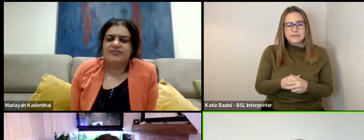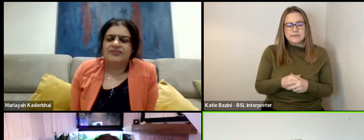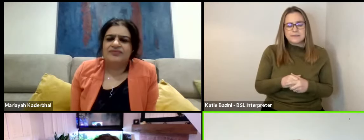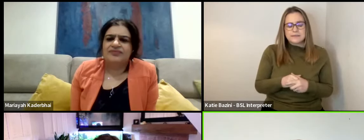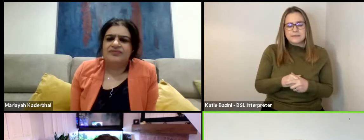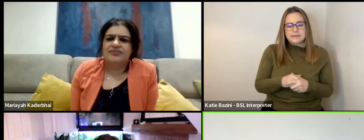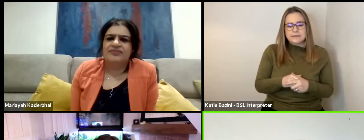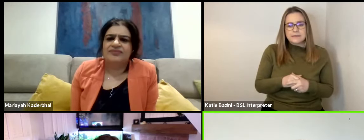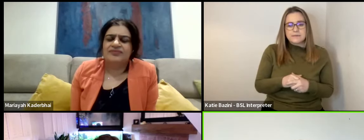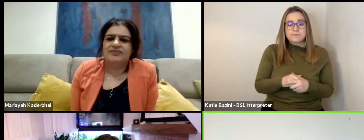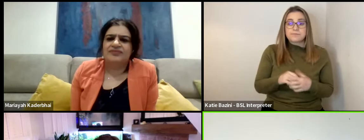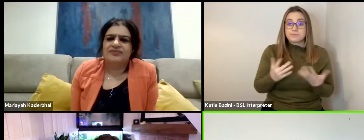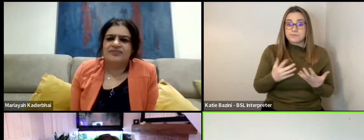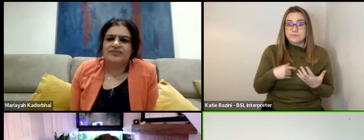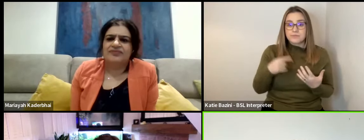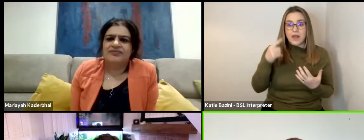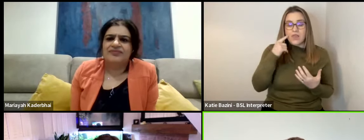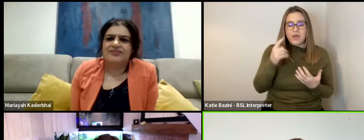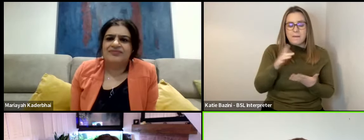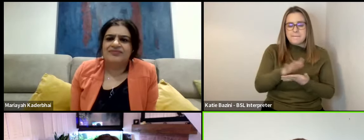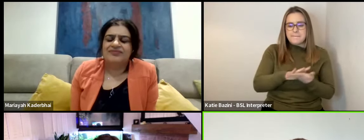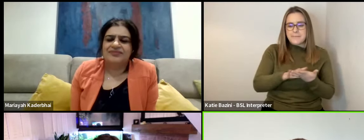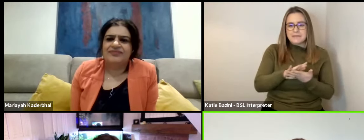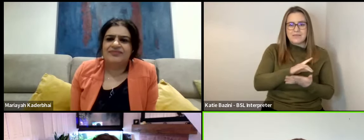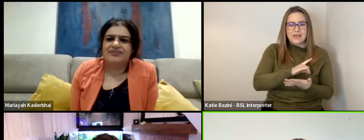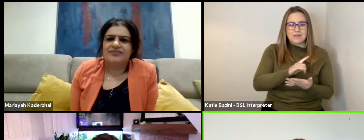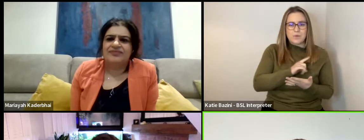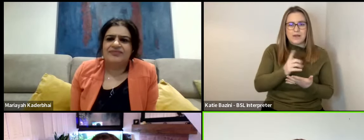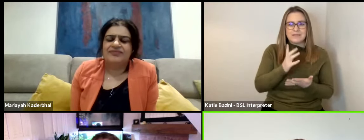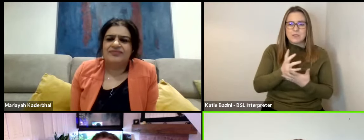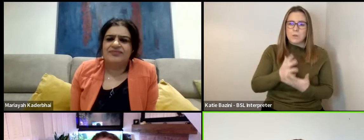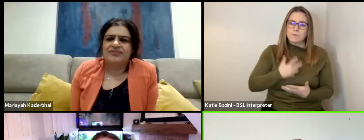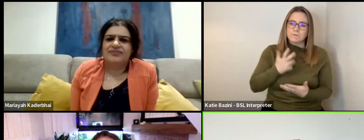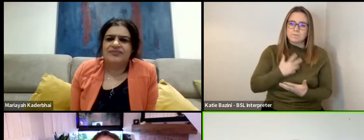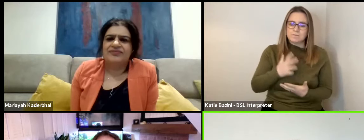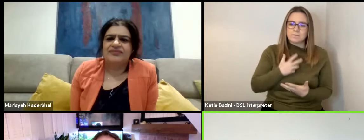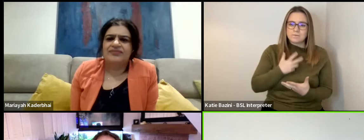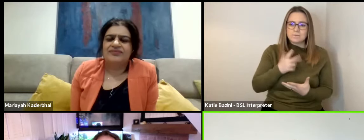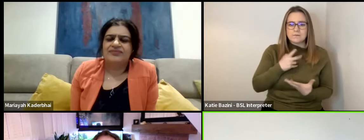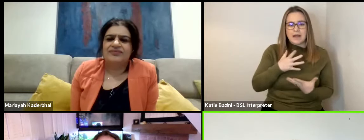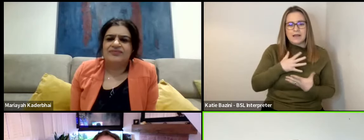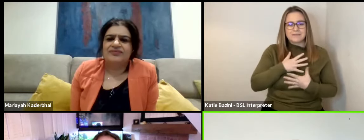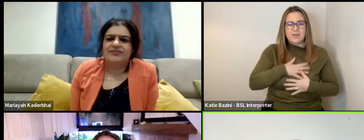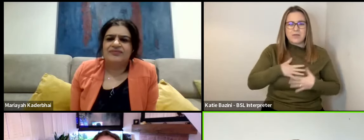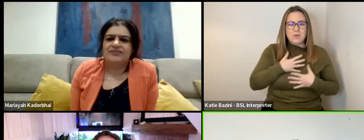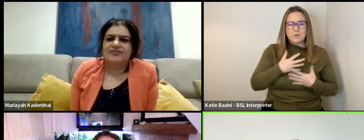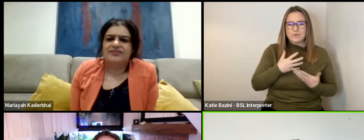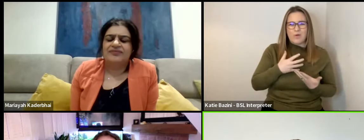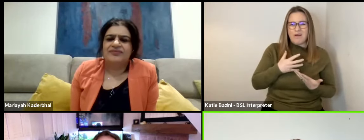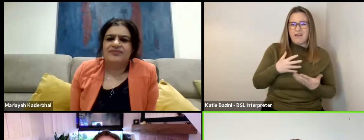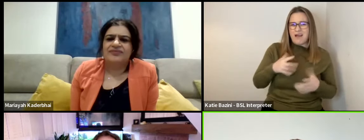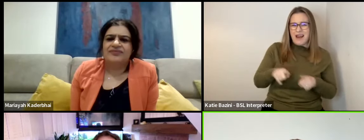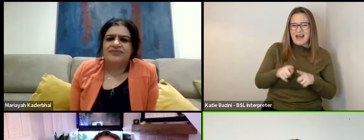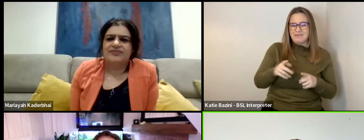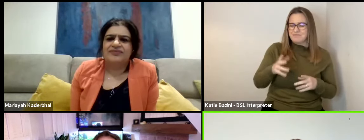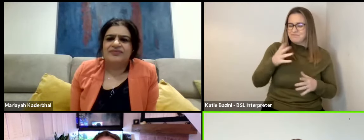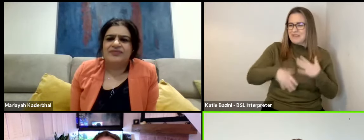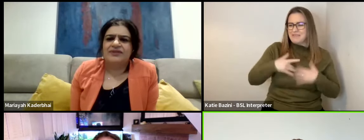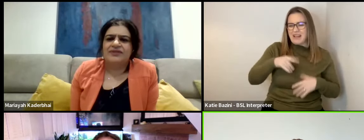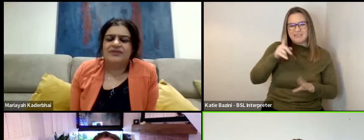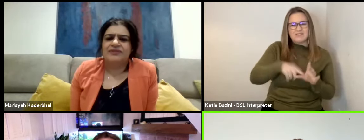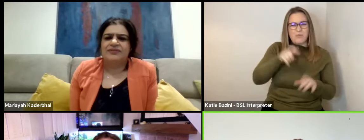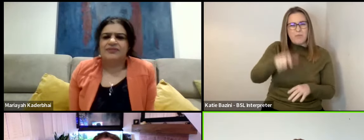So, and I think that then speaks to why he is so petulant and that kind of emotional immaturity, that stunted growth that's at the center of him.